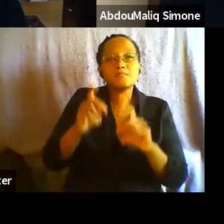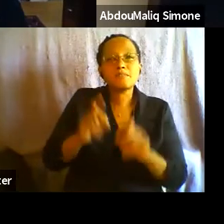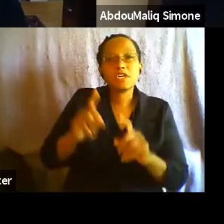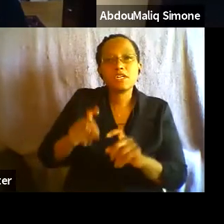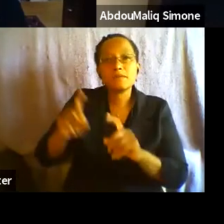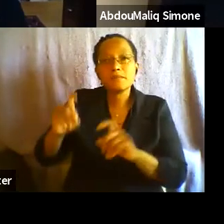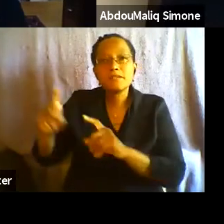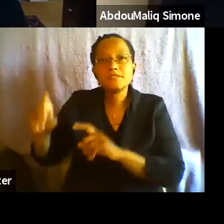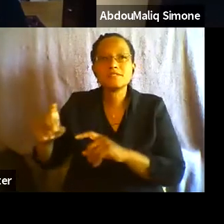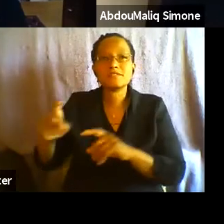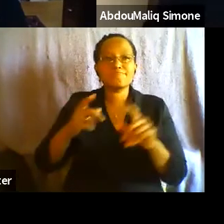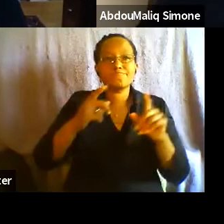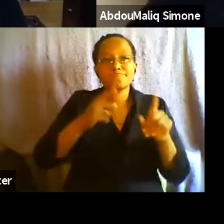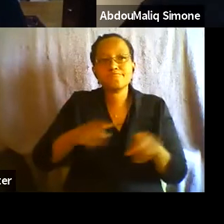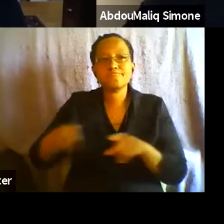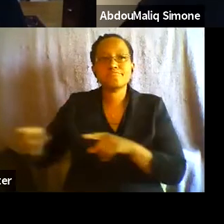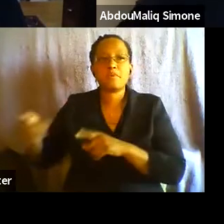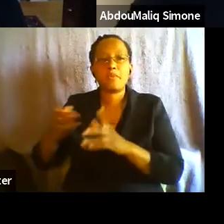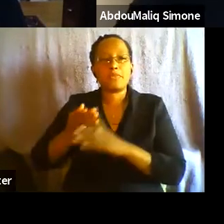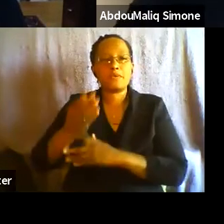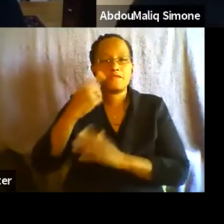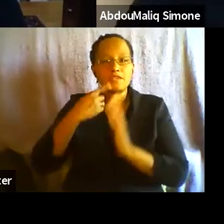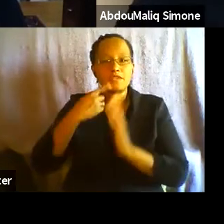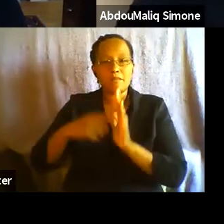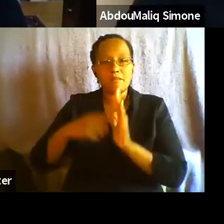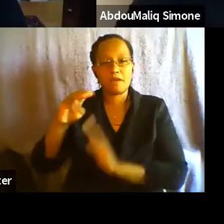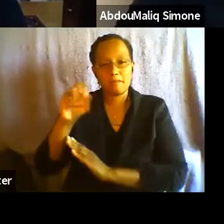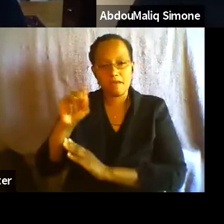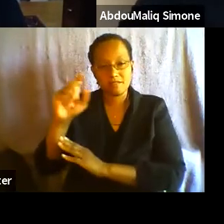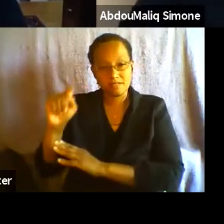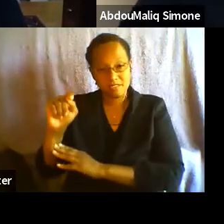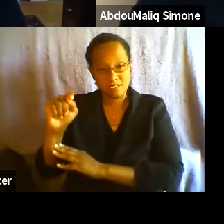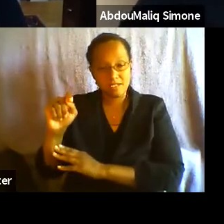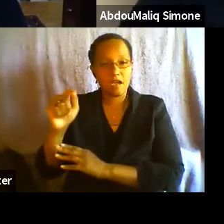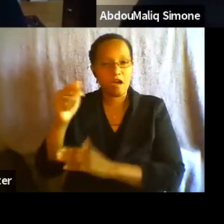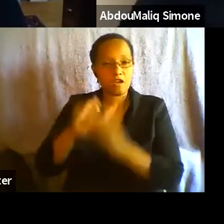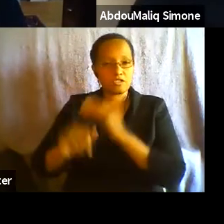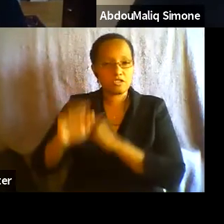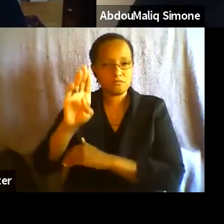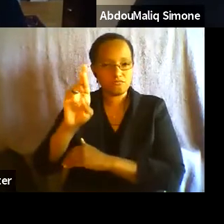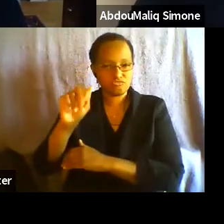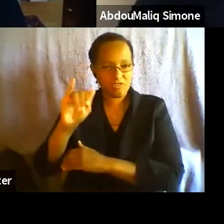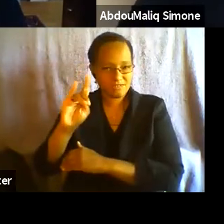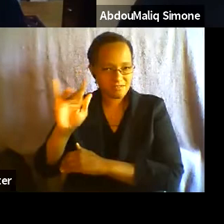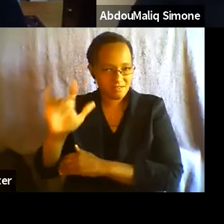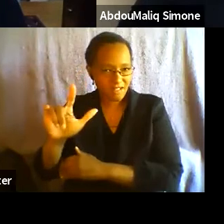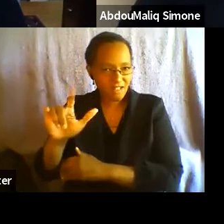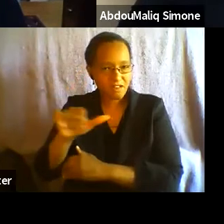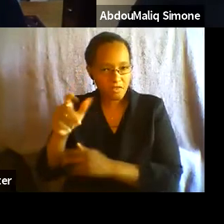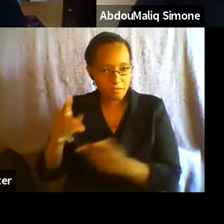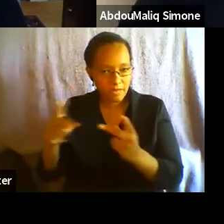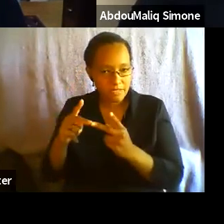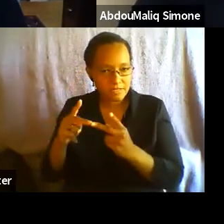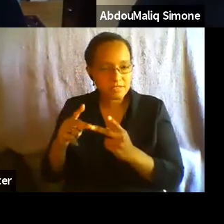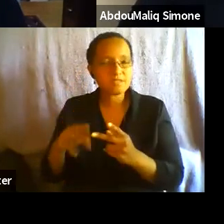place, by way of the MST in Brazil and beyond, the various people who have